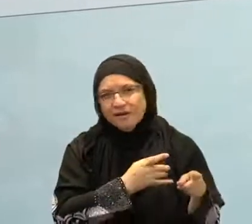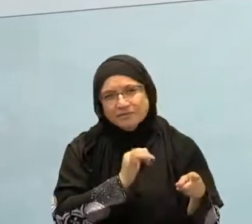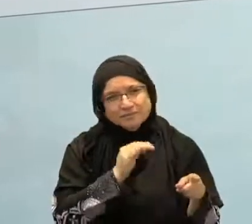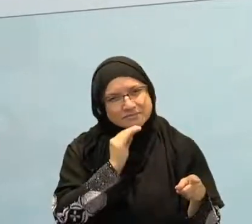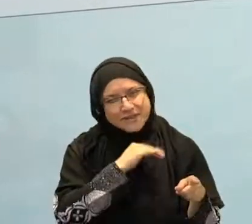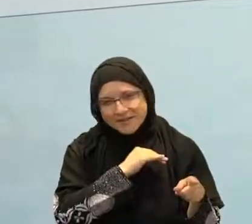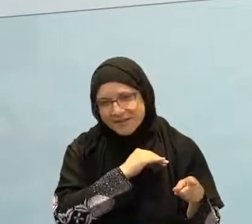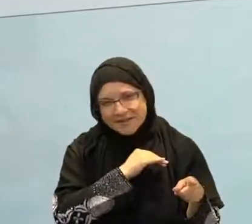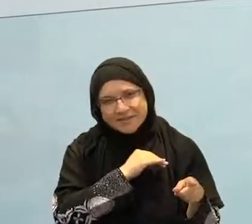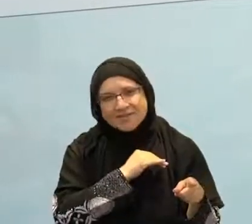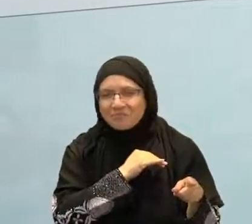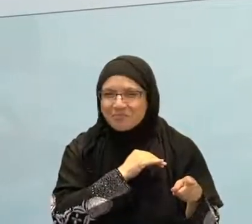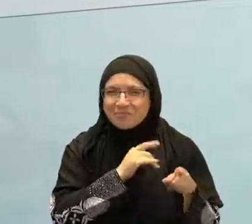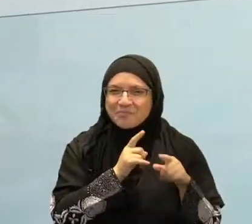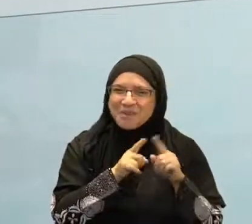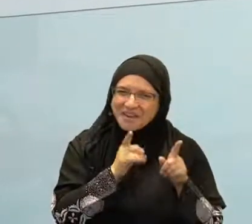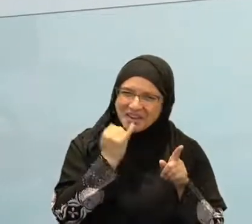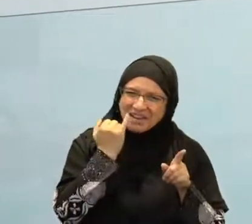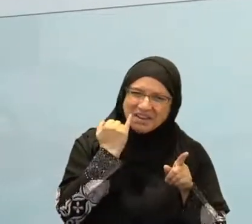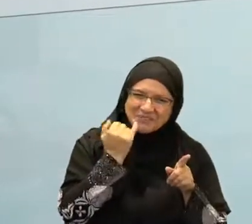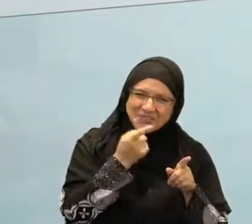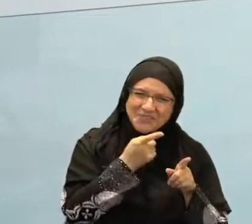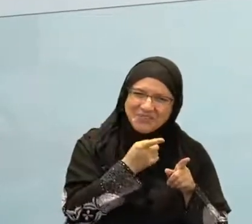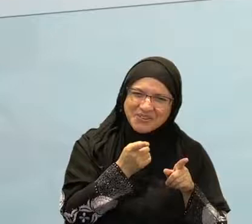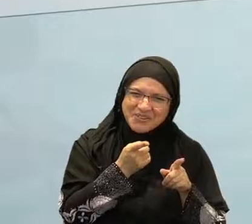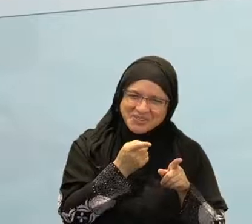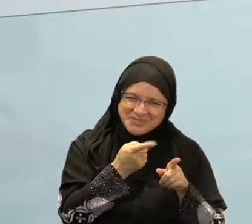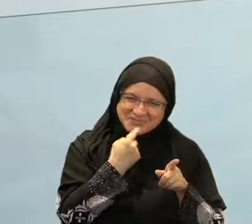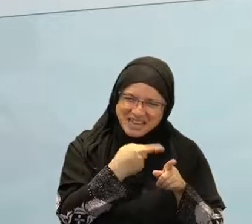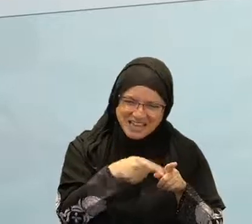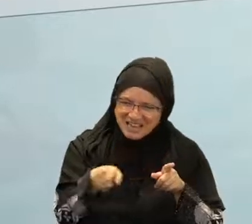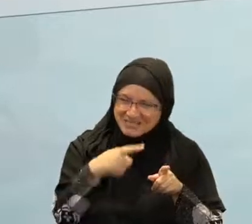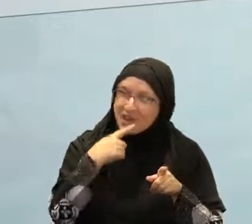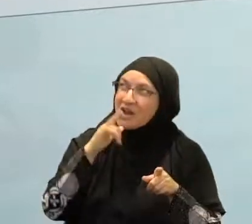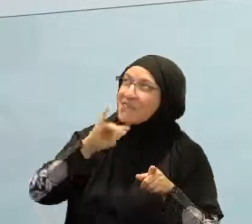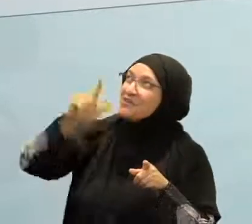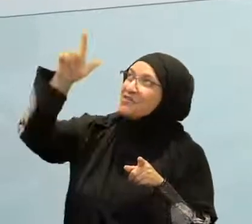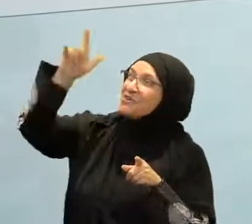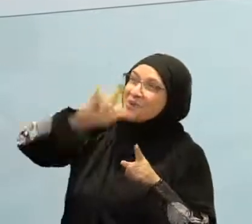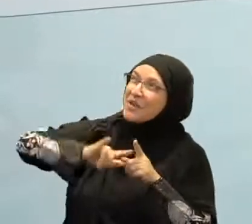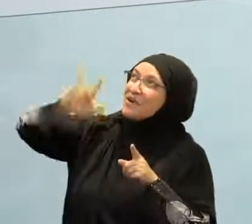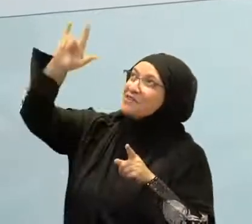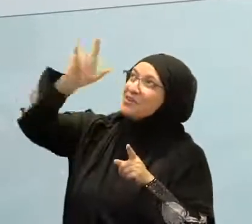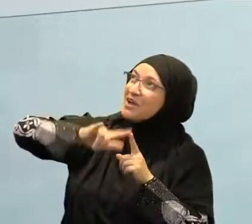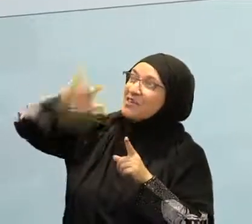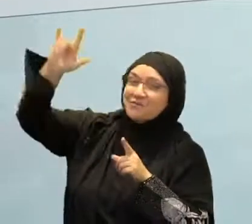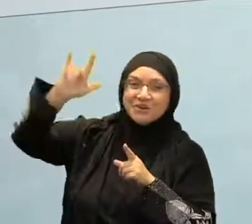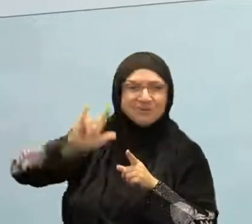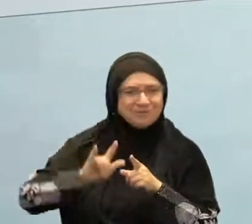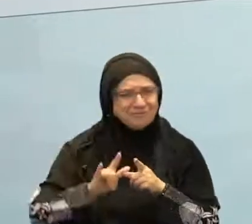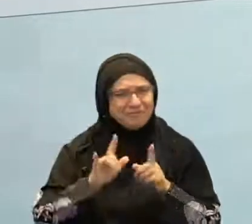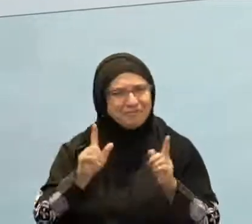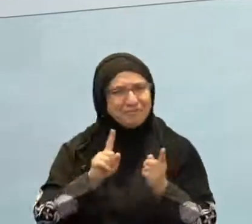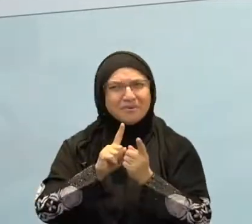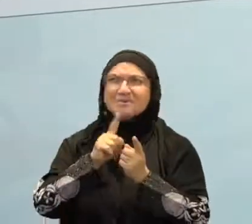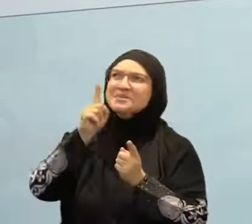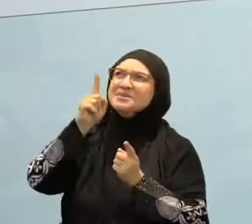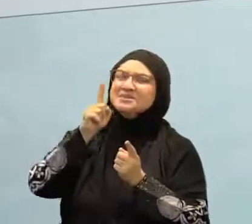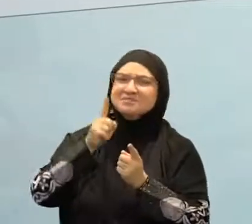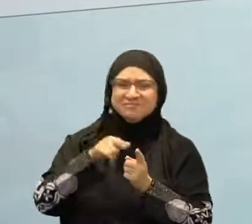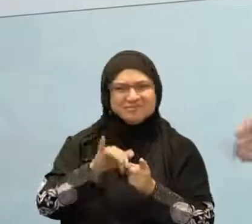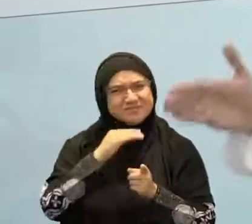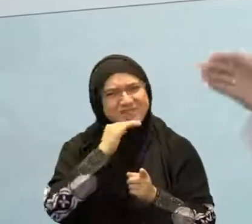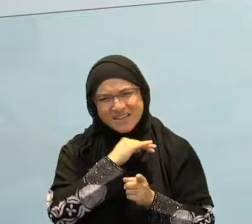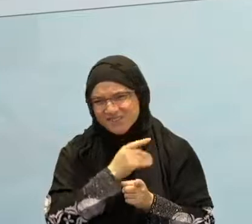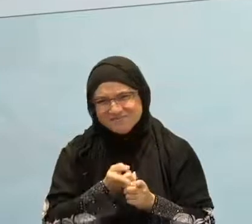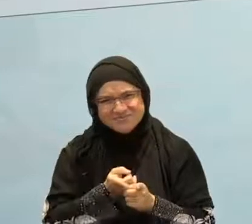with their lover? And he says, haa ana daa muqtali'un ala ahibba'i idha jannahumul layl, here I am looking out to my